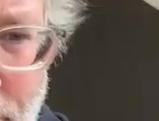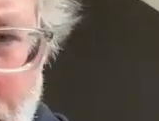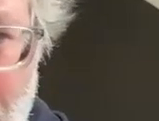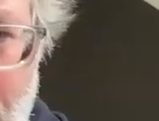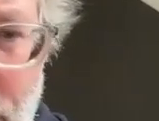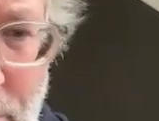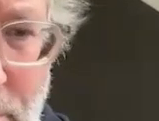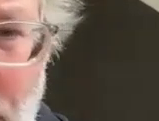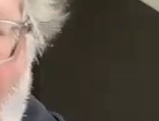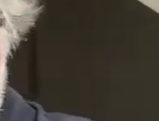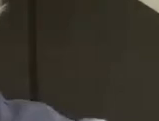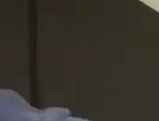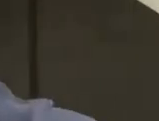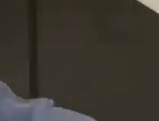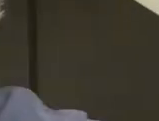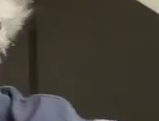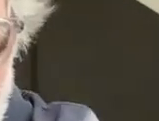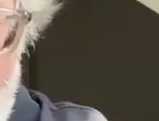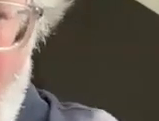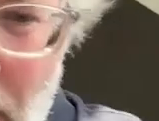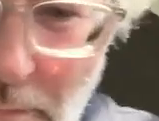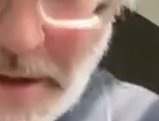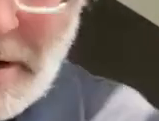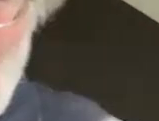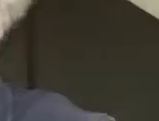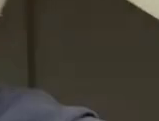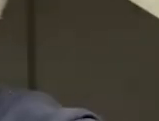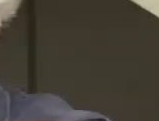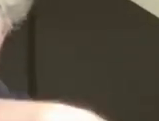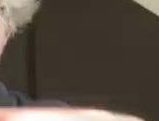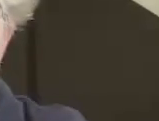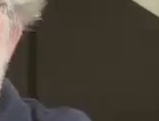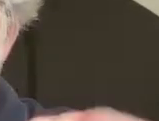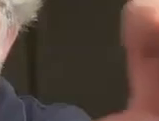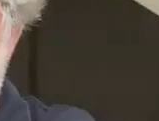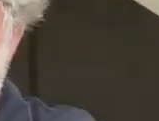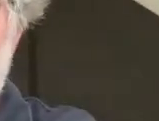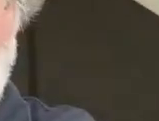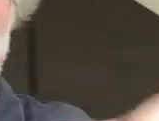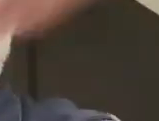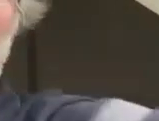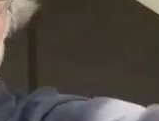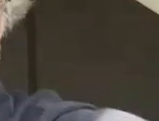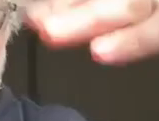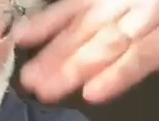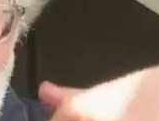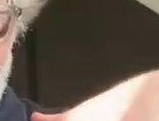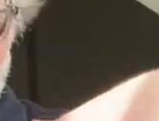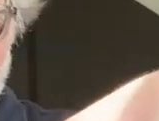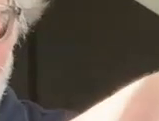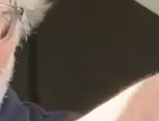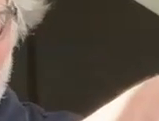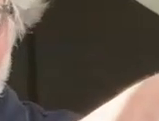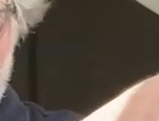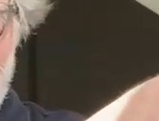and thank you melissa so i'm going to hop in here gang and we'll try to moderate this we've got a few minutes here and then we'll move over to office